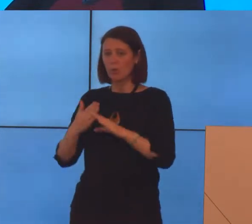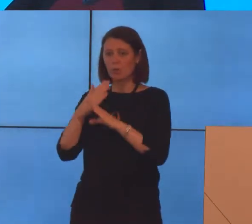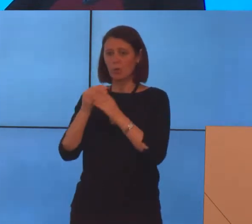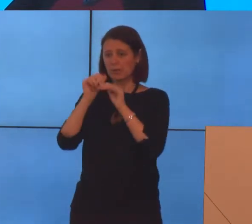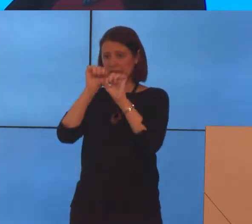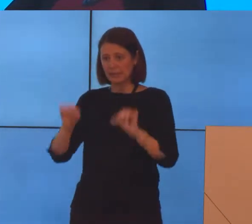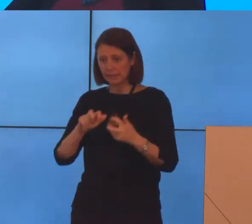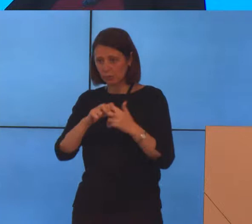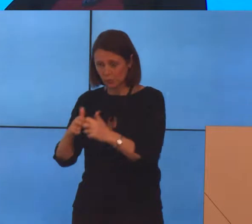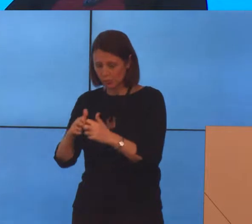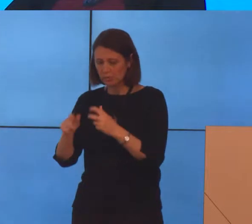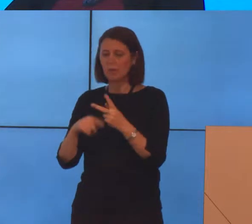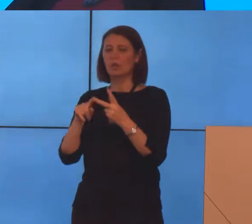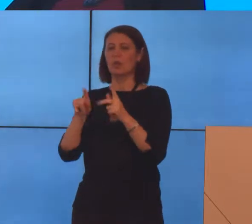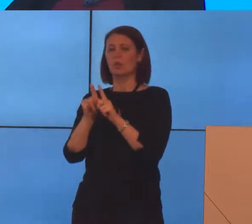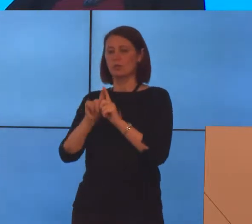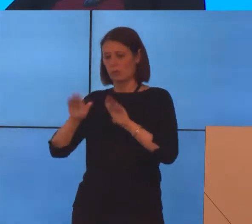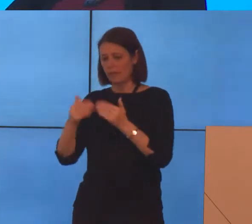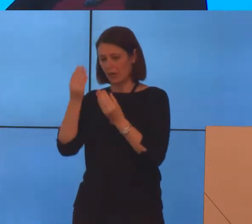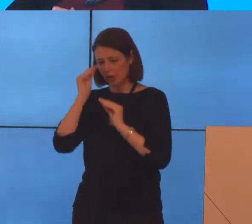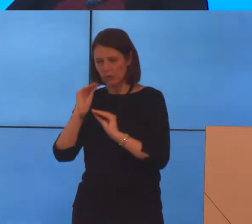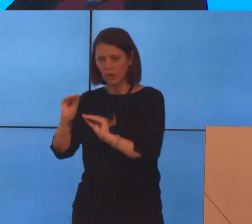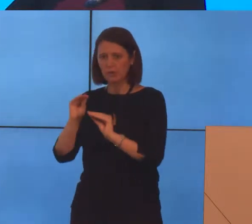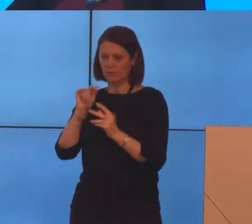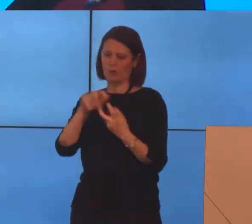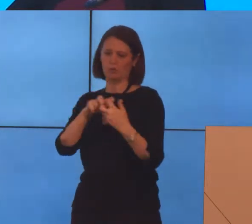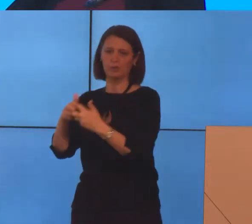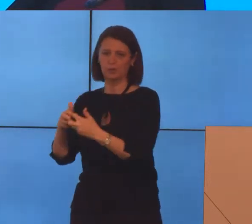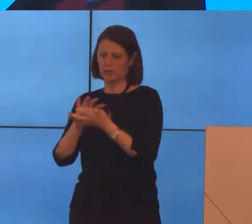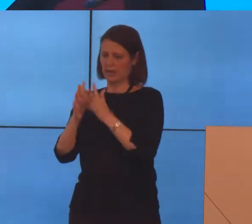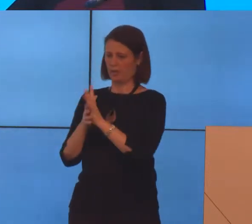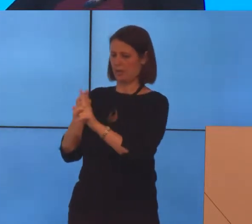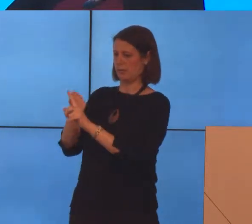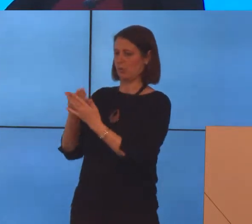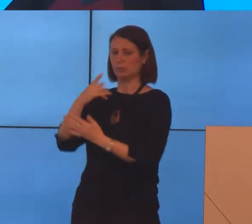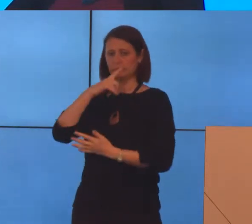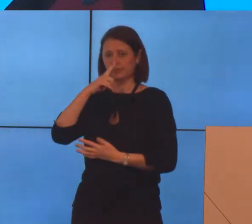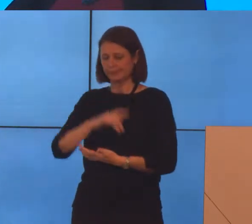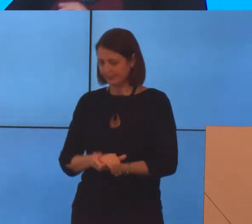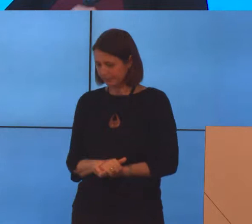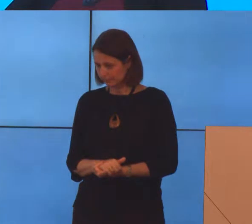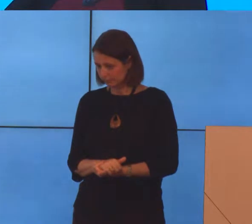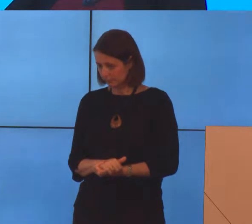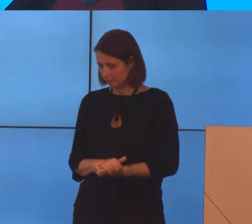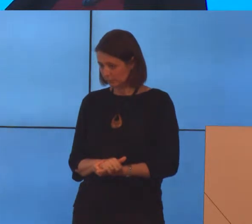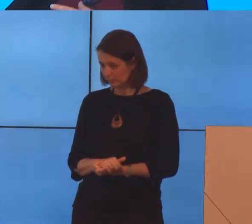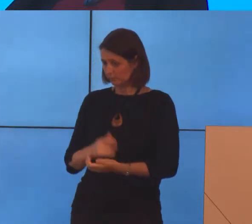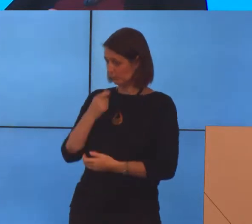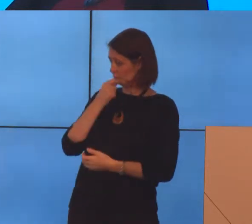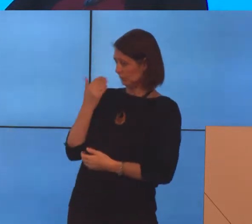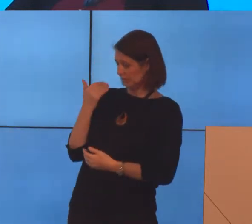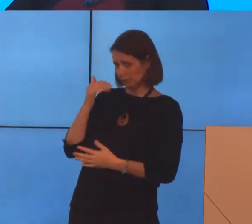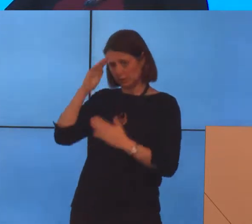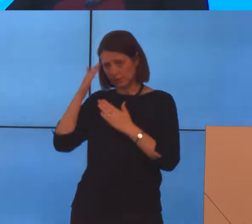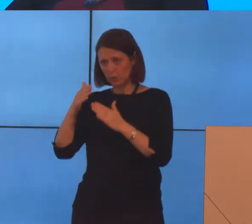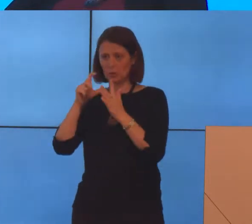issues and we provide education on those issues and how they affect people. In recent times, our focus has been